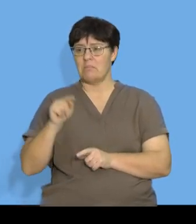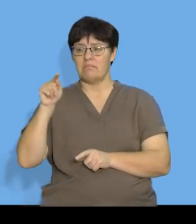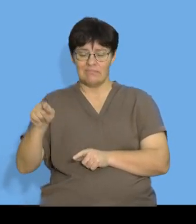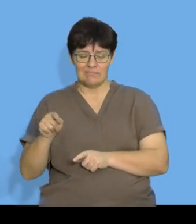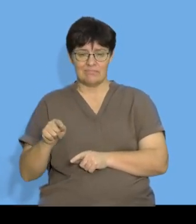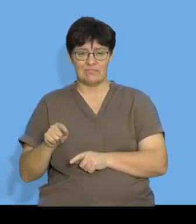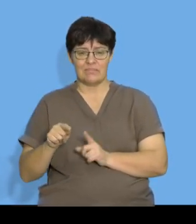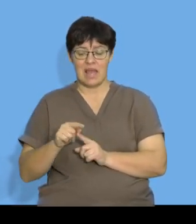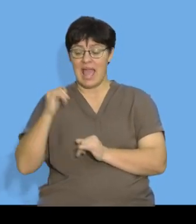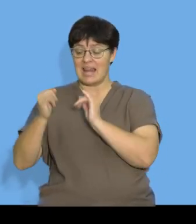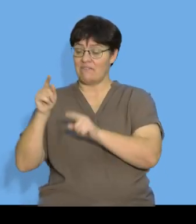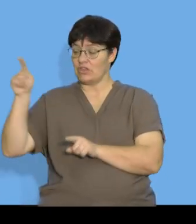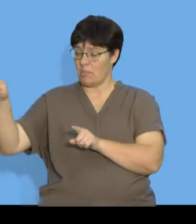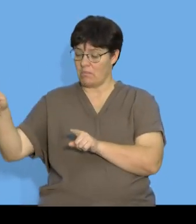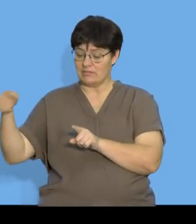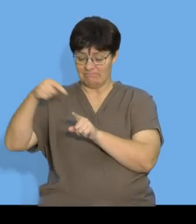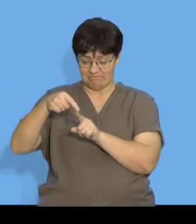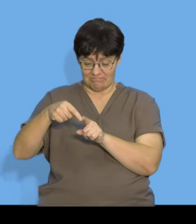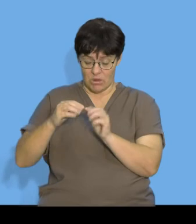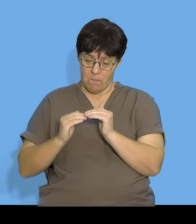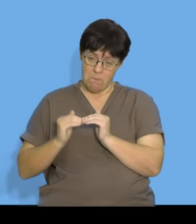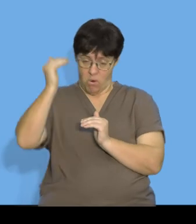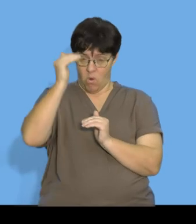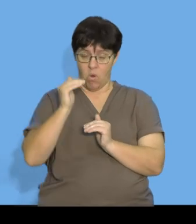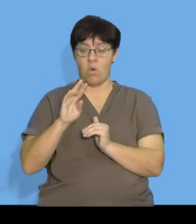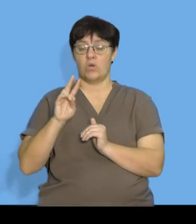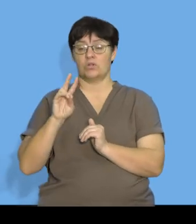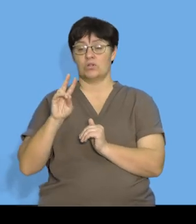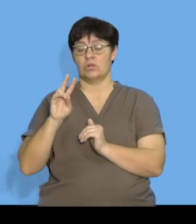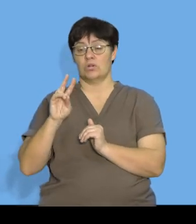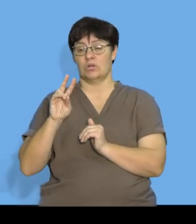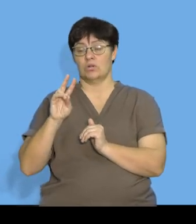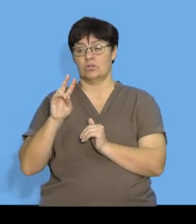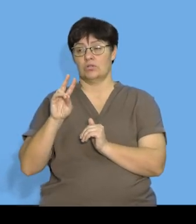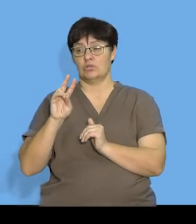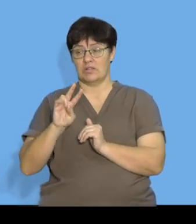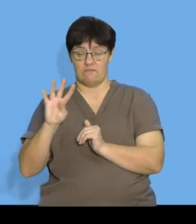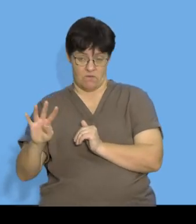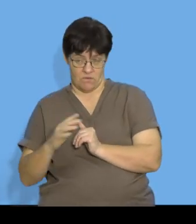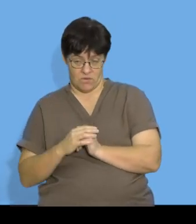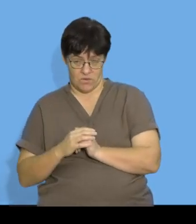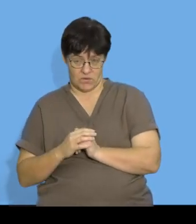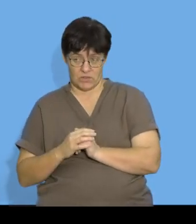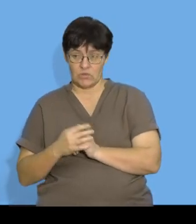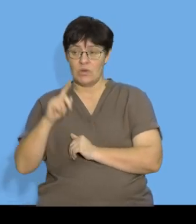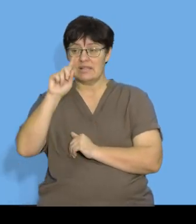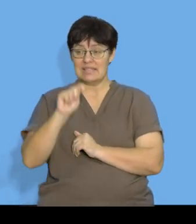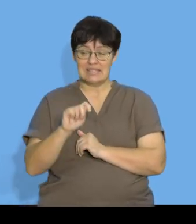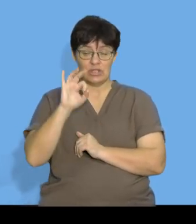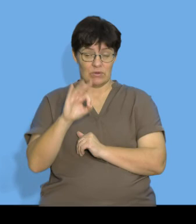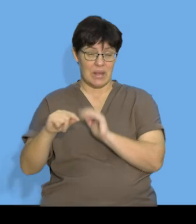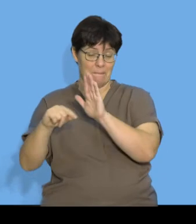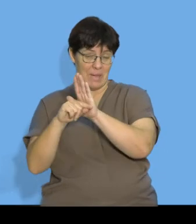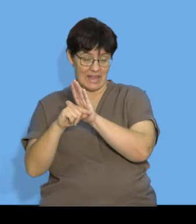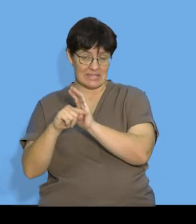11th term that means that t3 minus t11 would have to